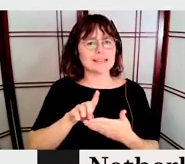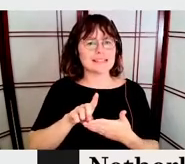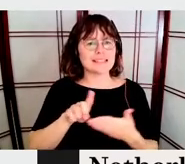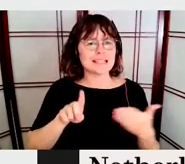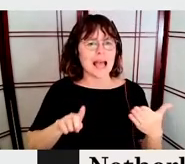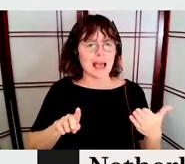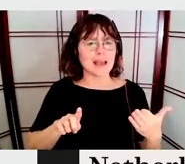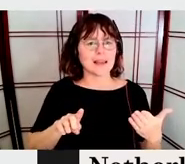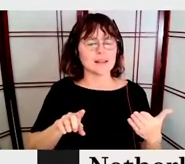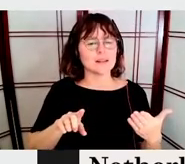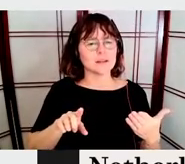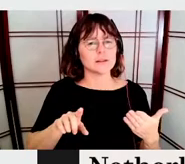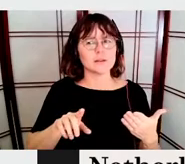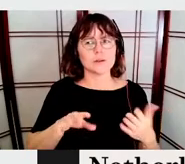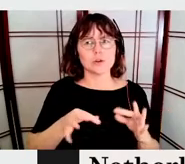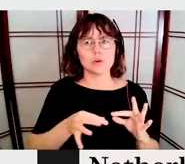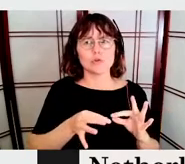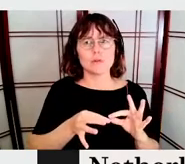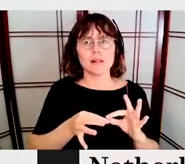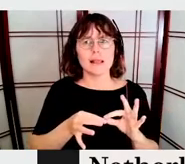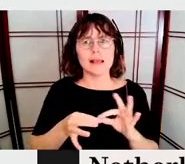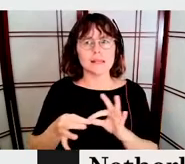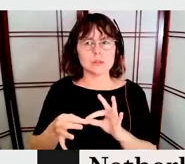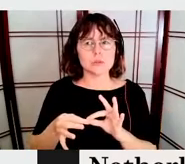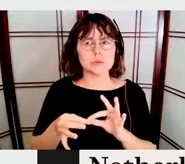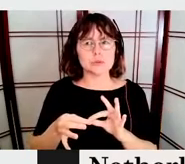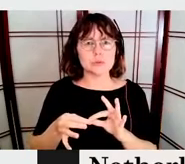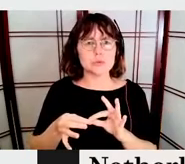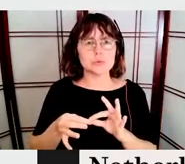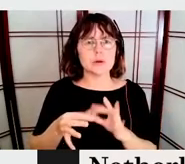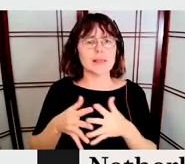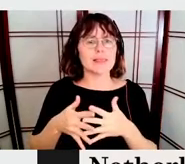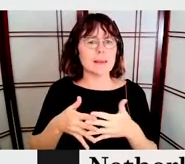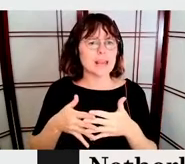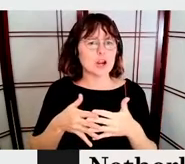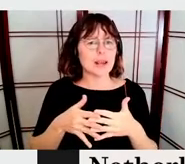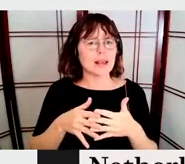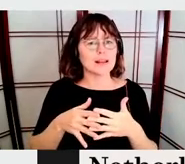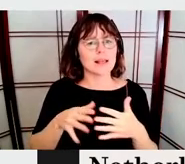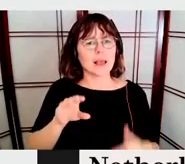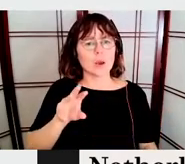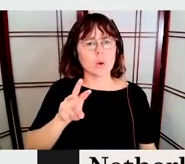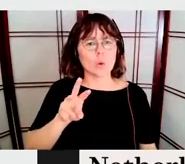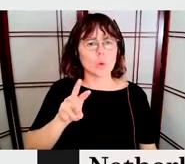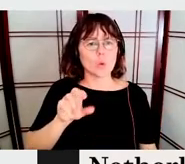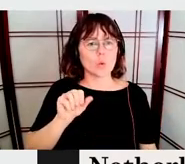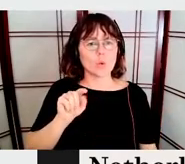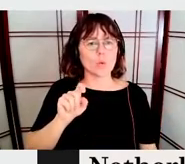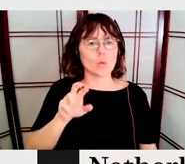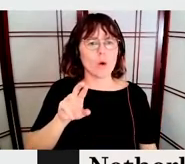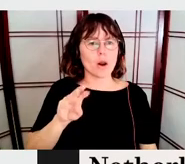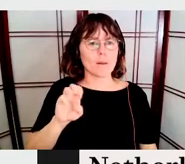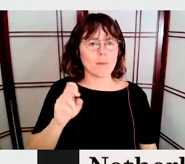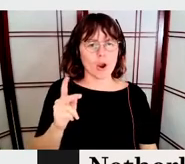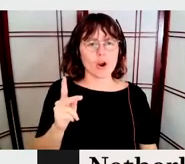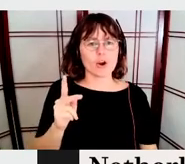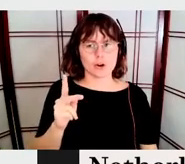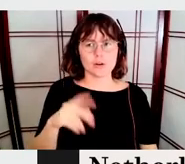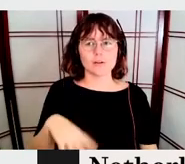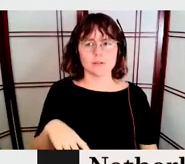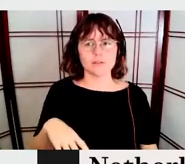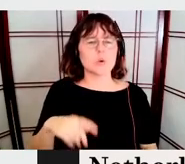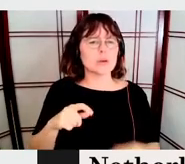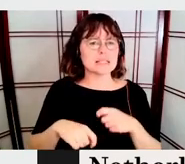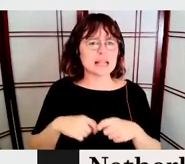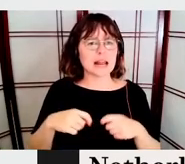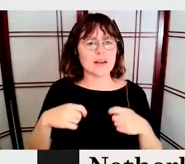um, Walmart that you have, what he did instead of having American airlines, you have both together in two different colors. And